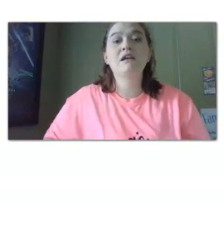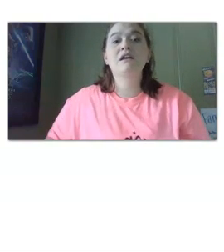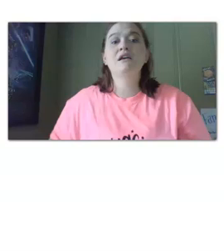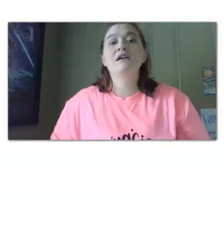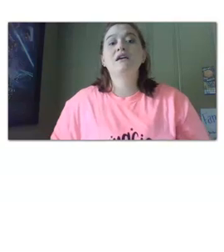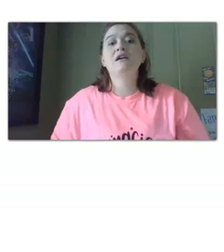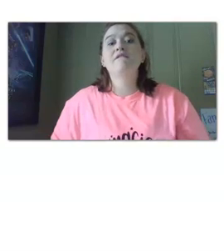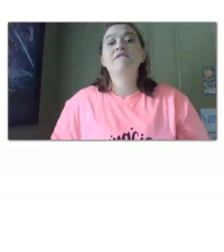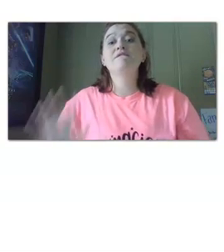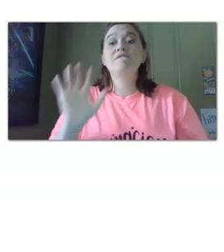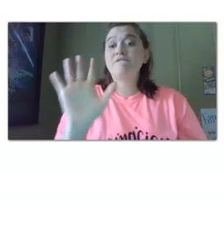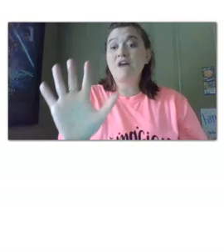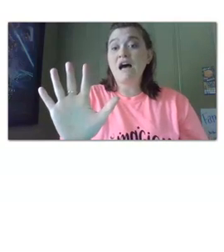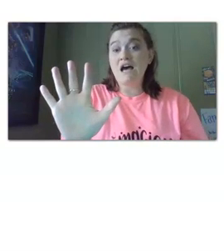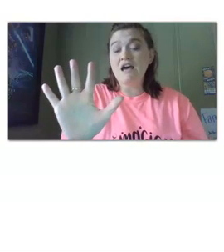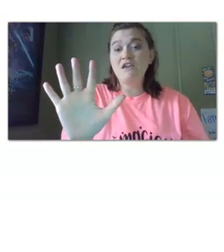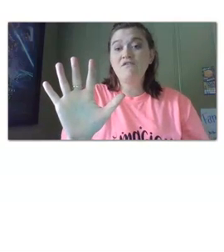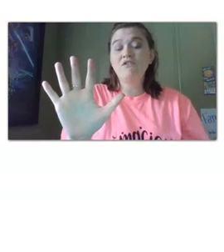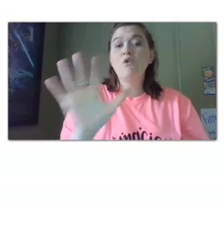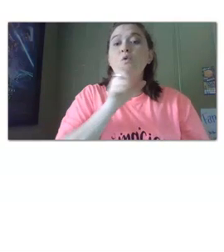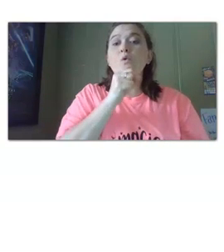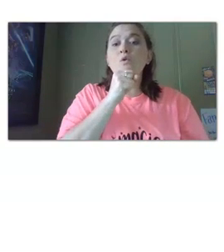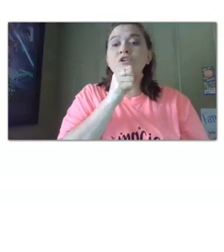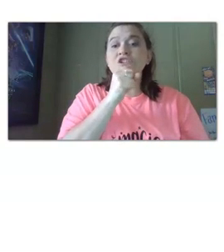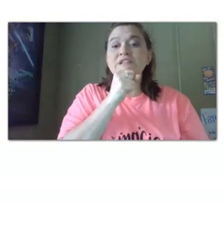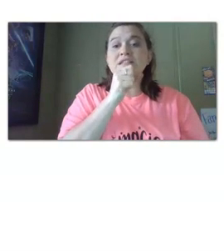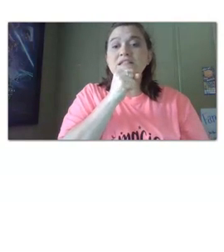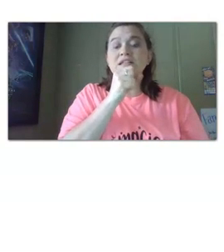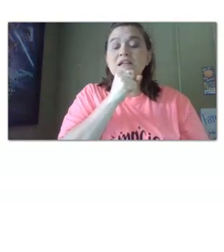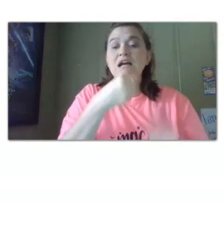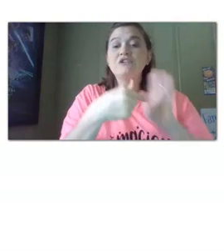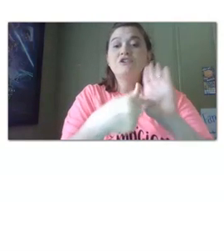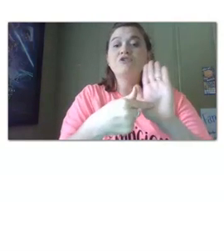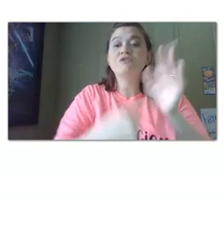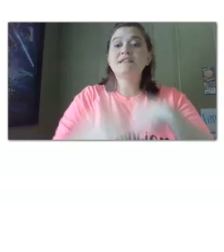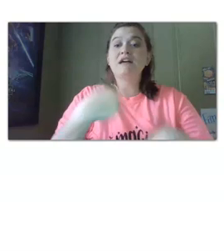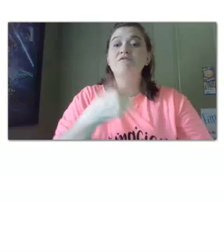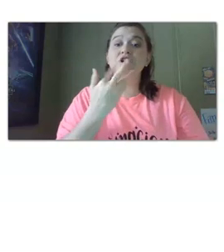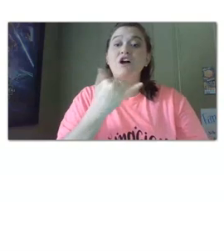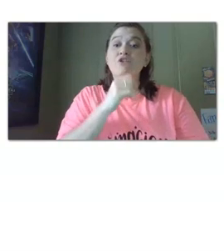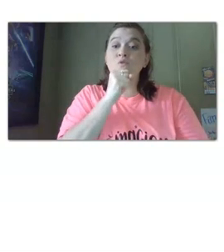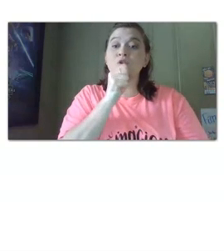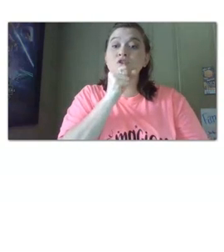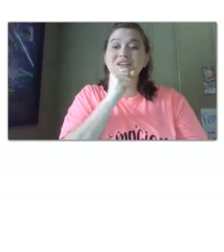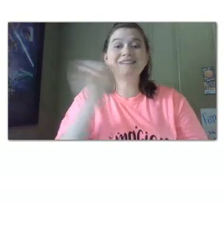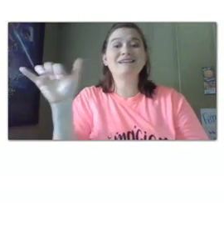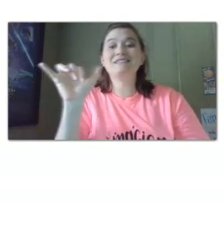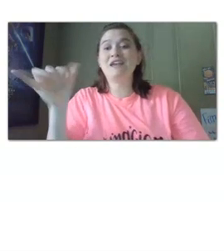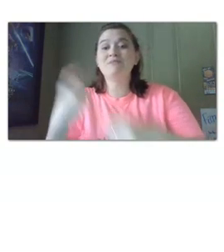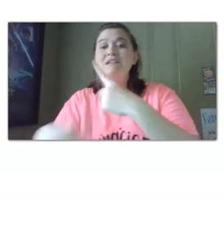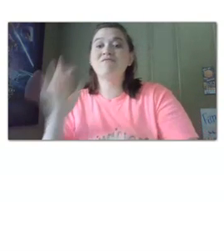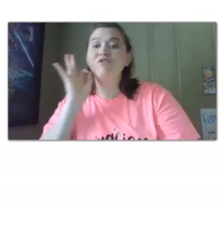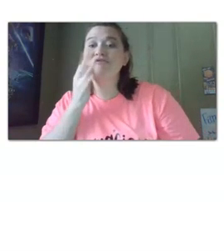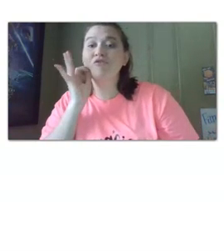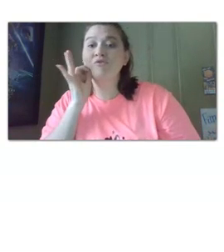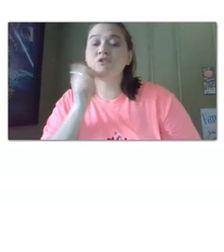five oranges i showed you the sign for the color orange it's the